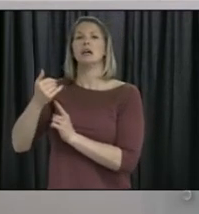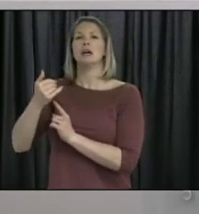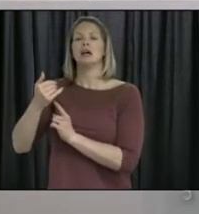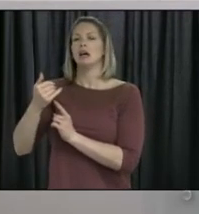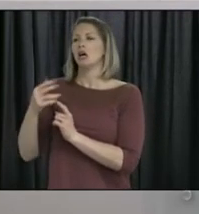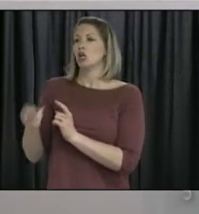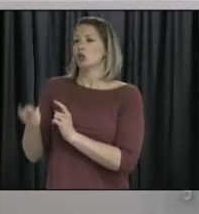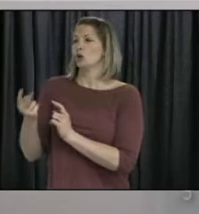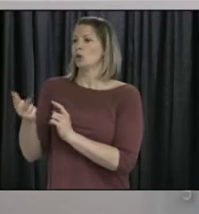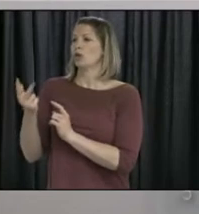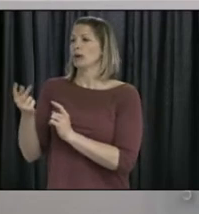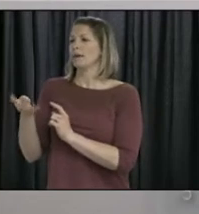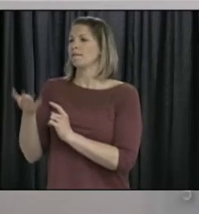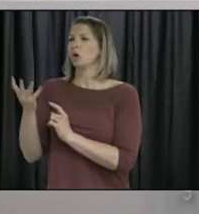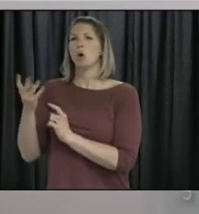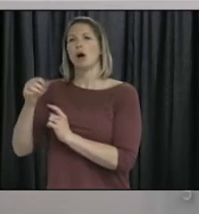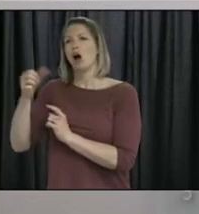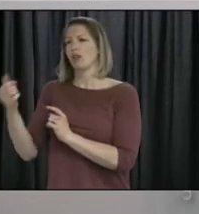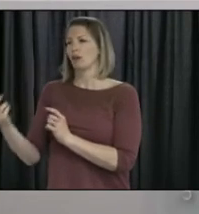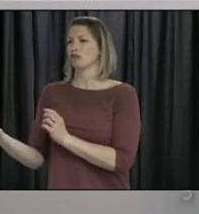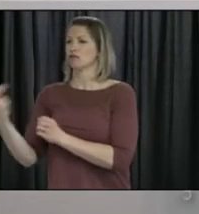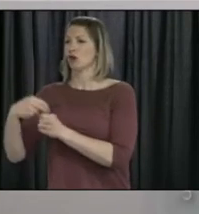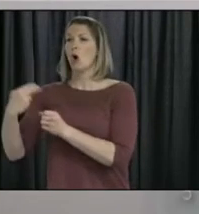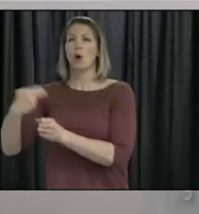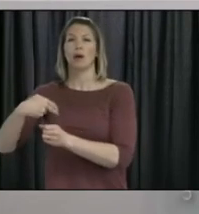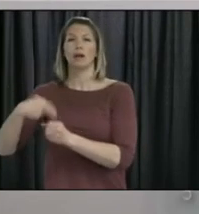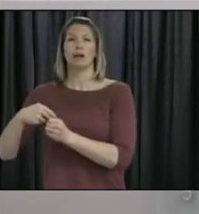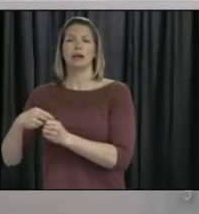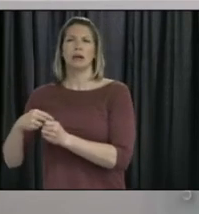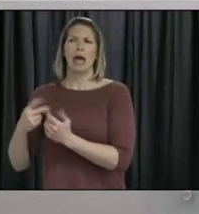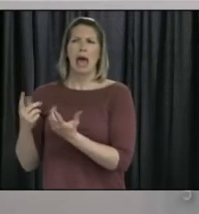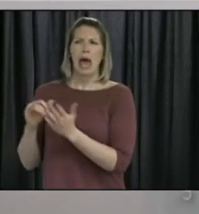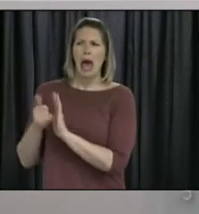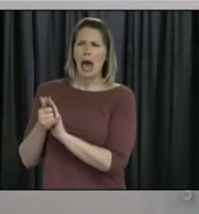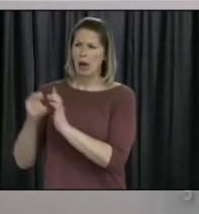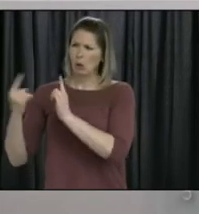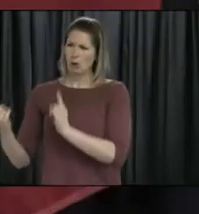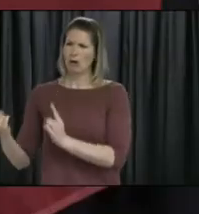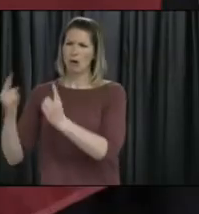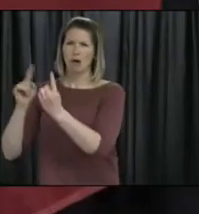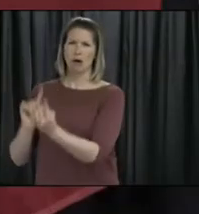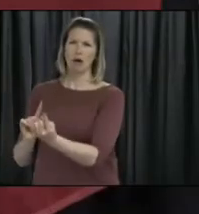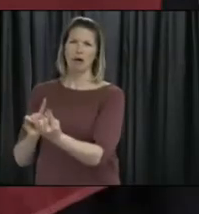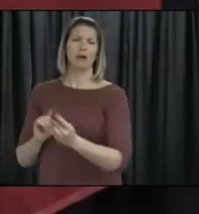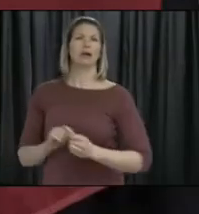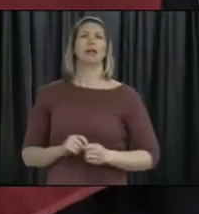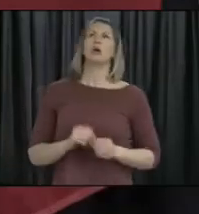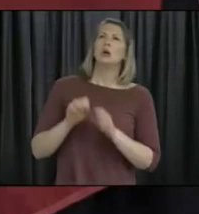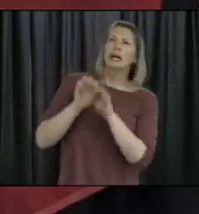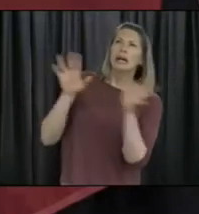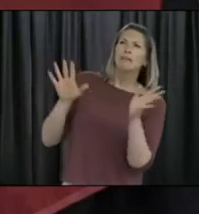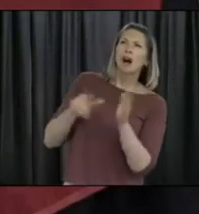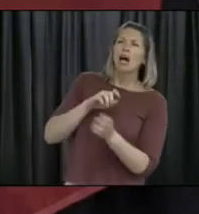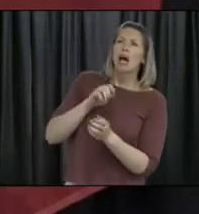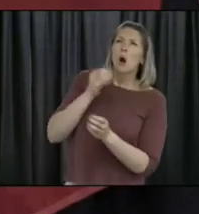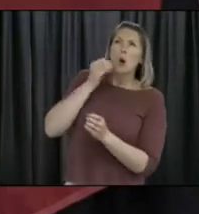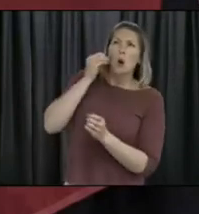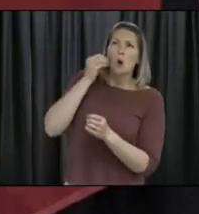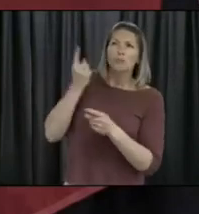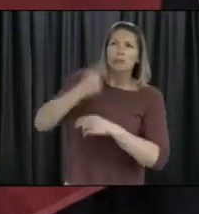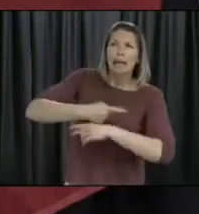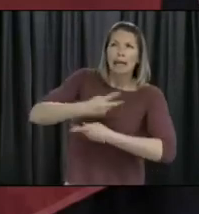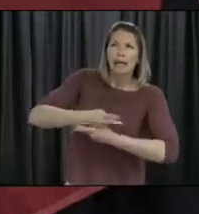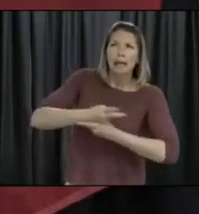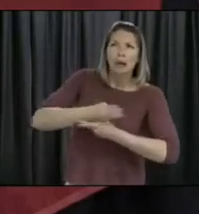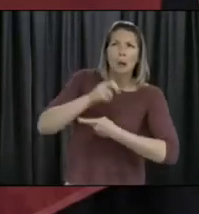you, Peter? Because the regulated – No, this would apply mostly to someone who's providing it at home. Yeah, so those that are providing it at home right now,